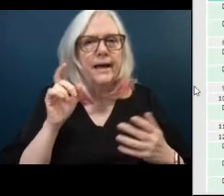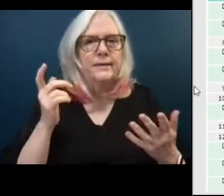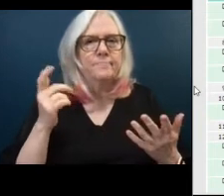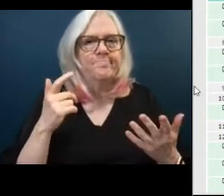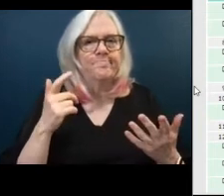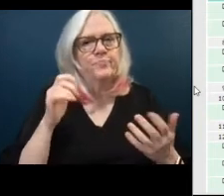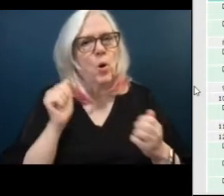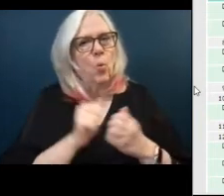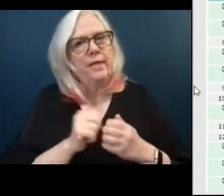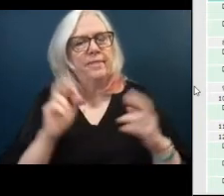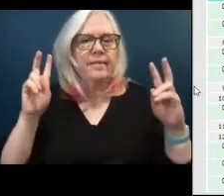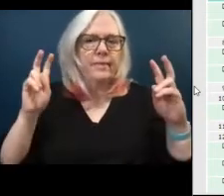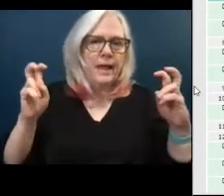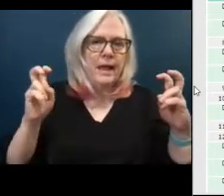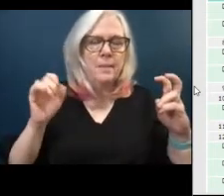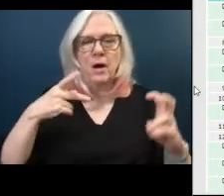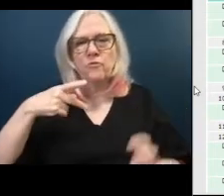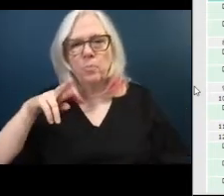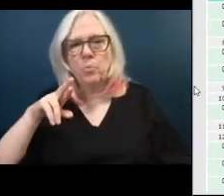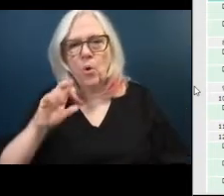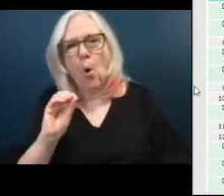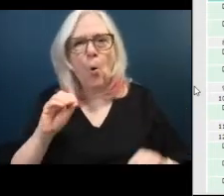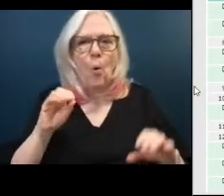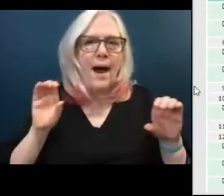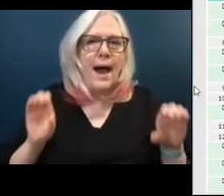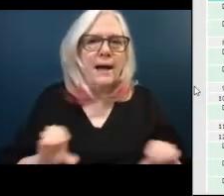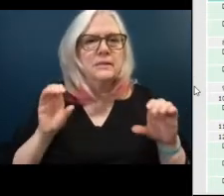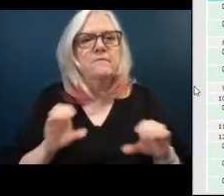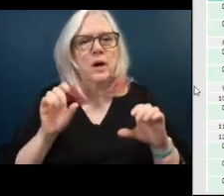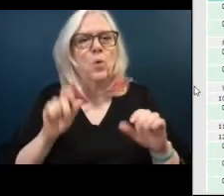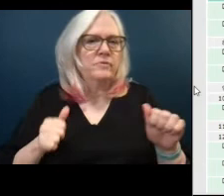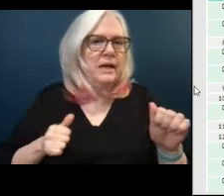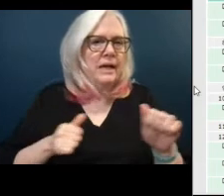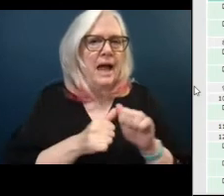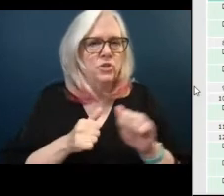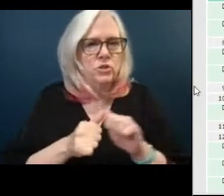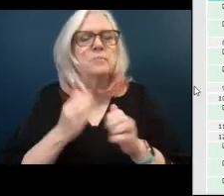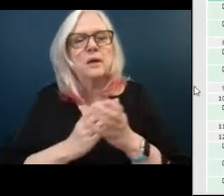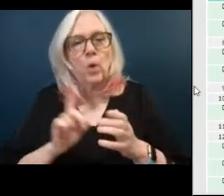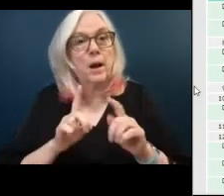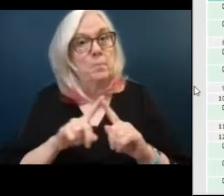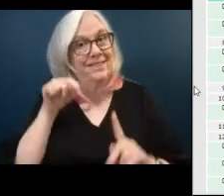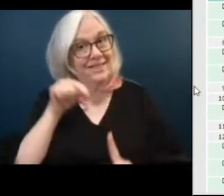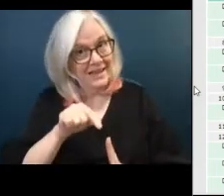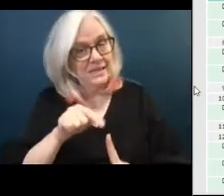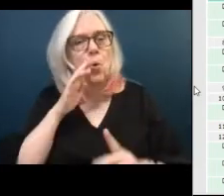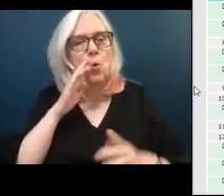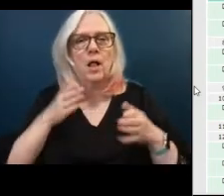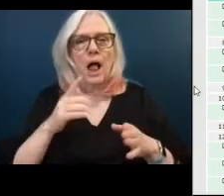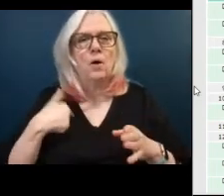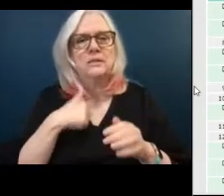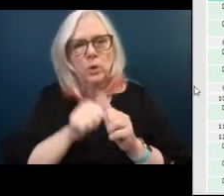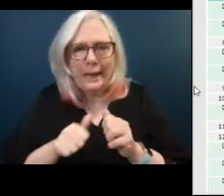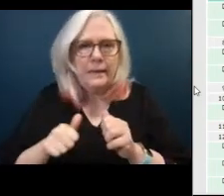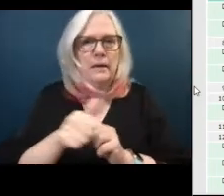proactive nature this is we're going to have to play catch up in some places but this will allow us to get out in front i think the the